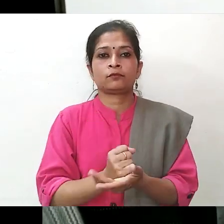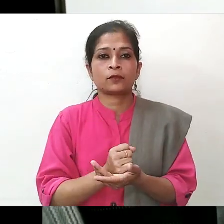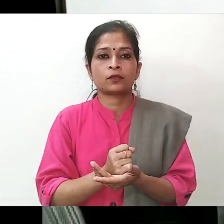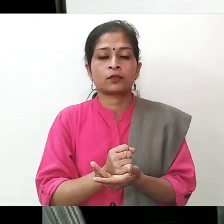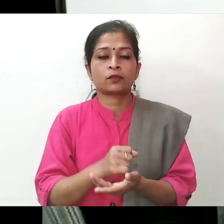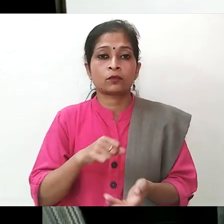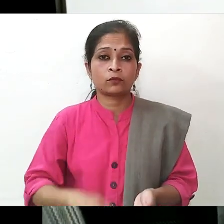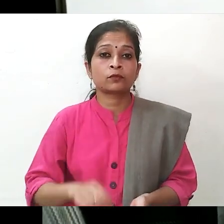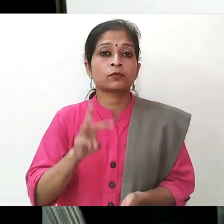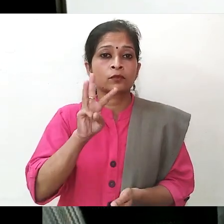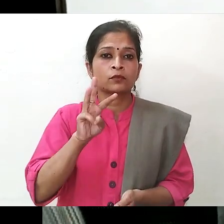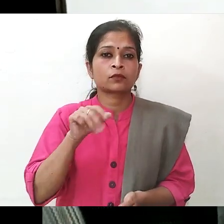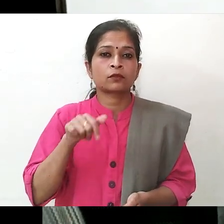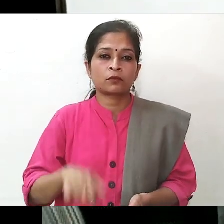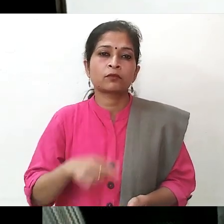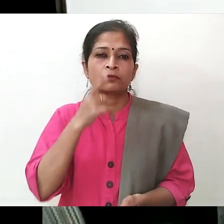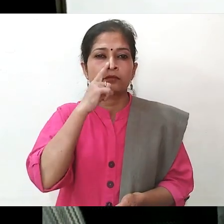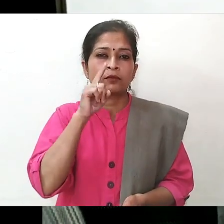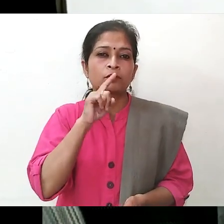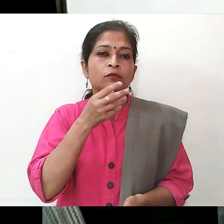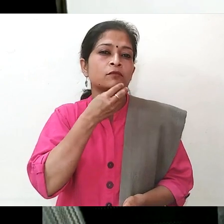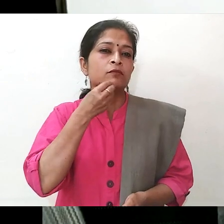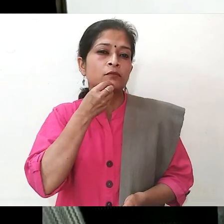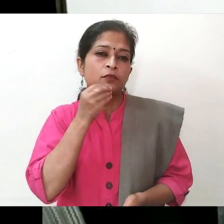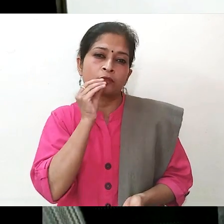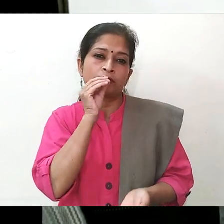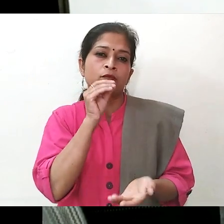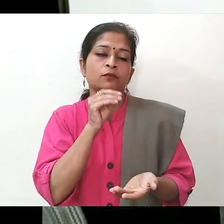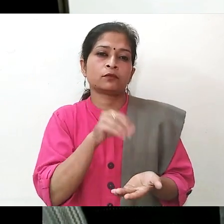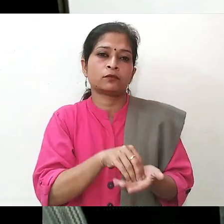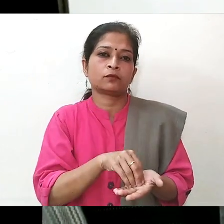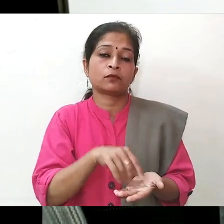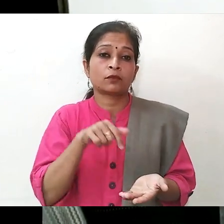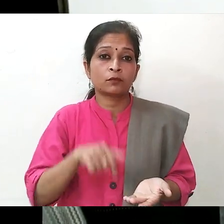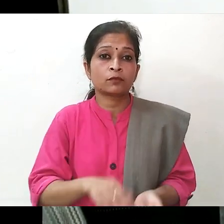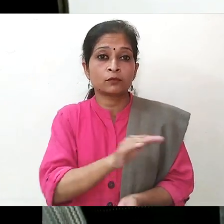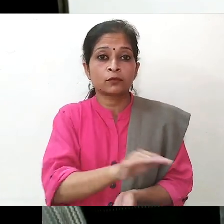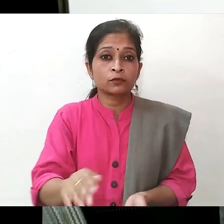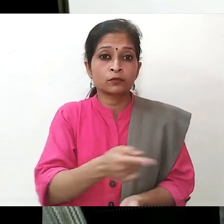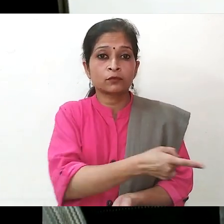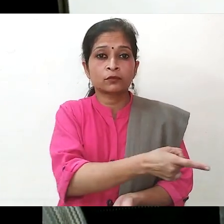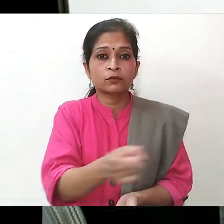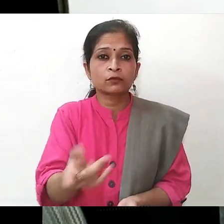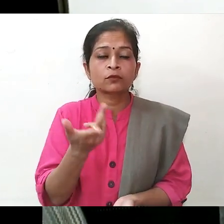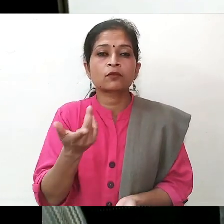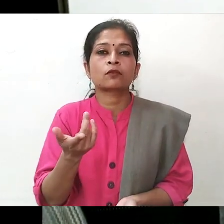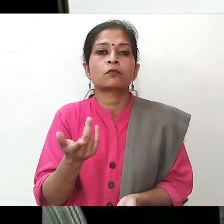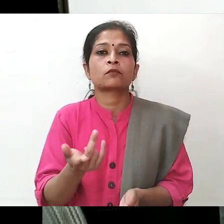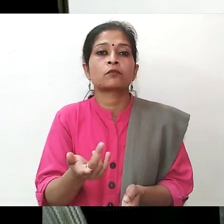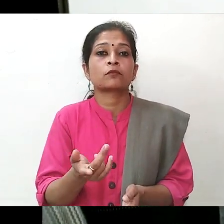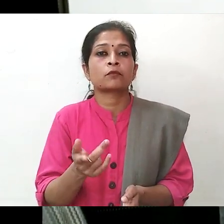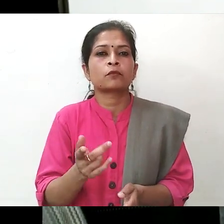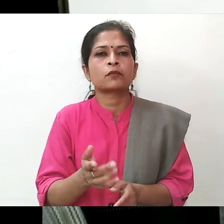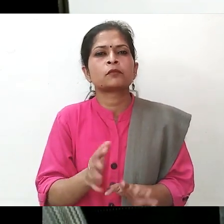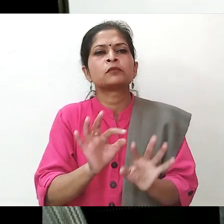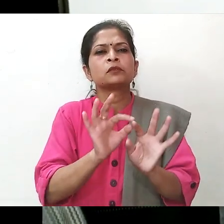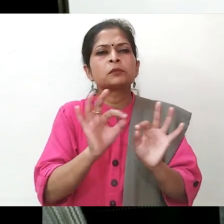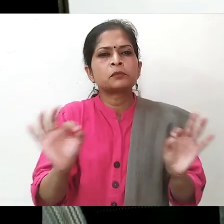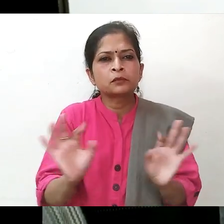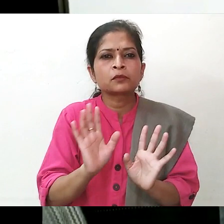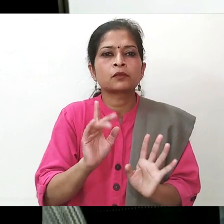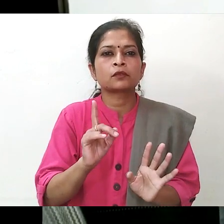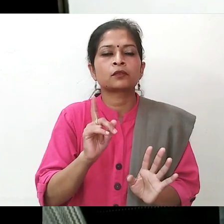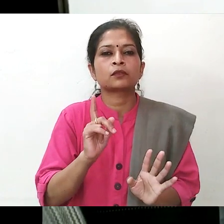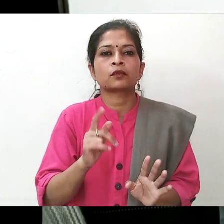Three, I am requesting the parents to engage the children by proper, simple,